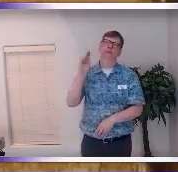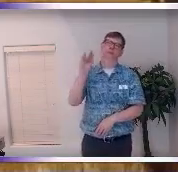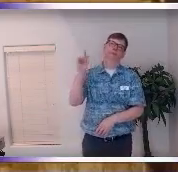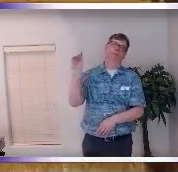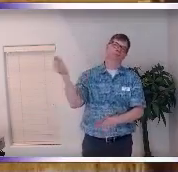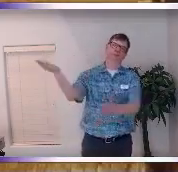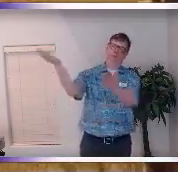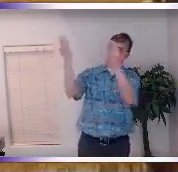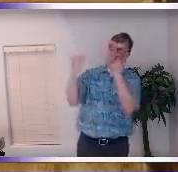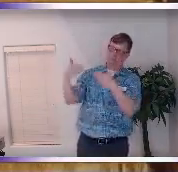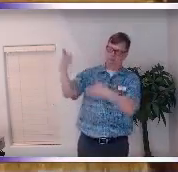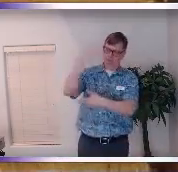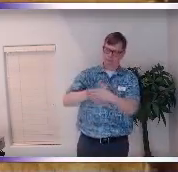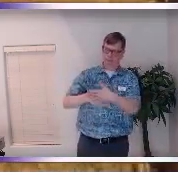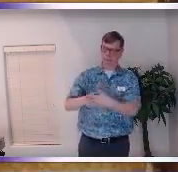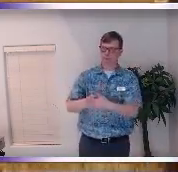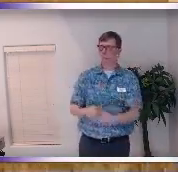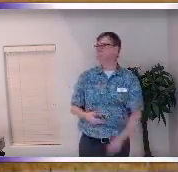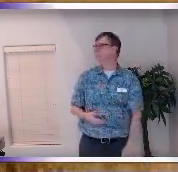everything she's like your wife